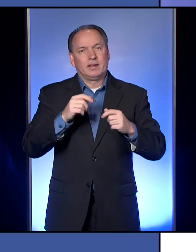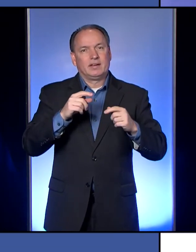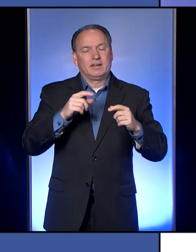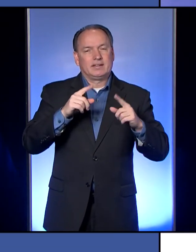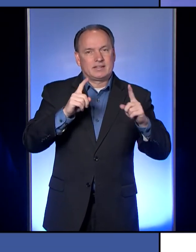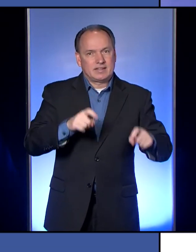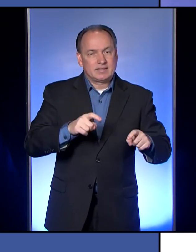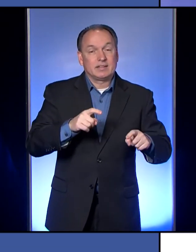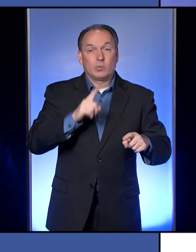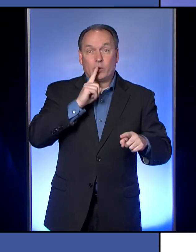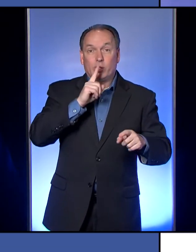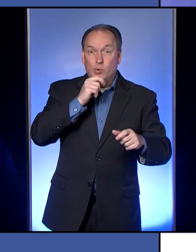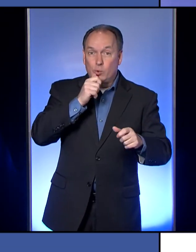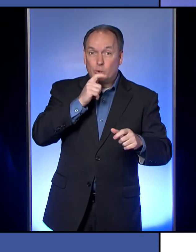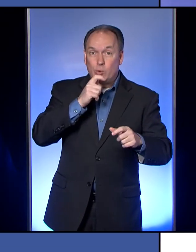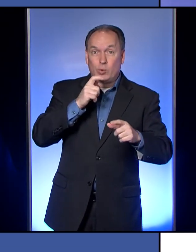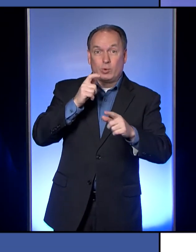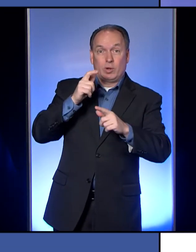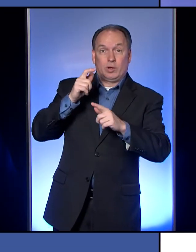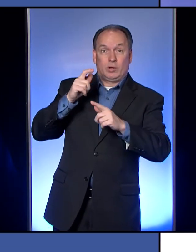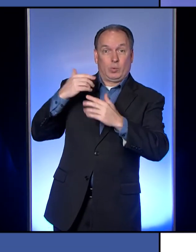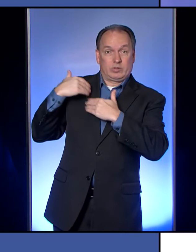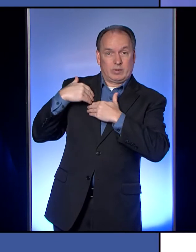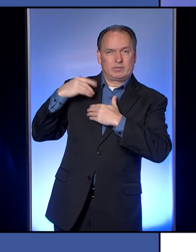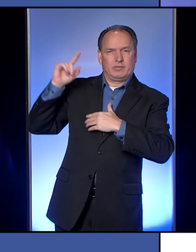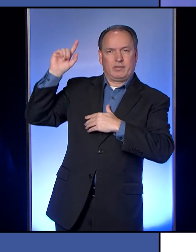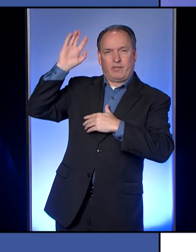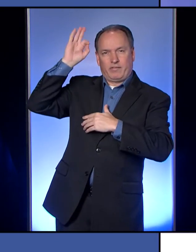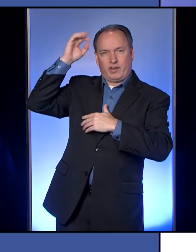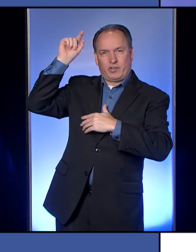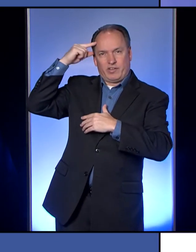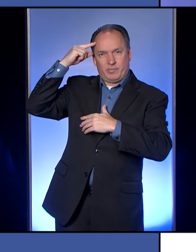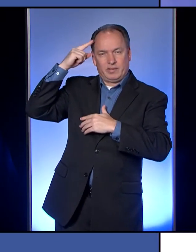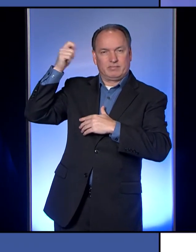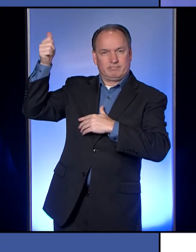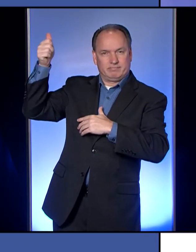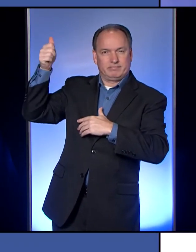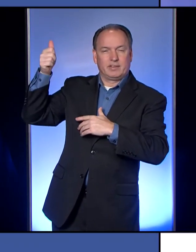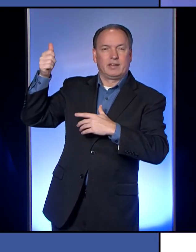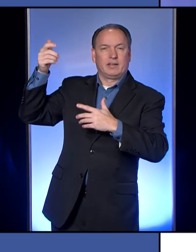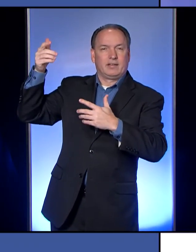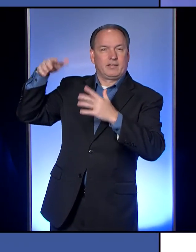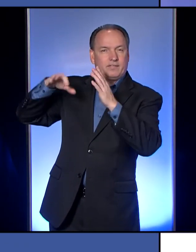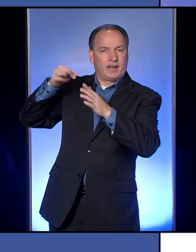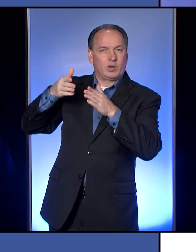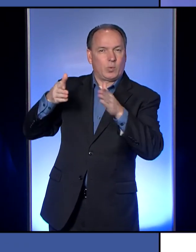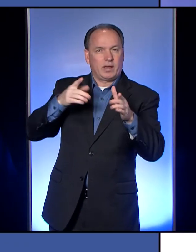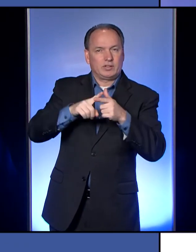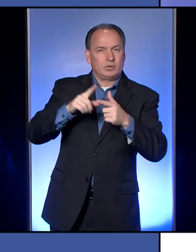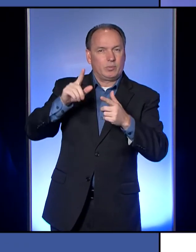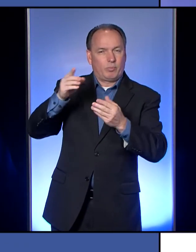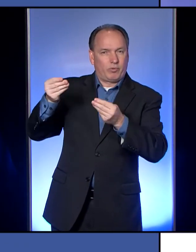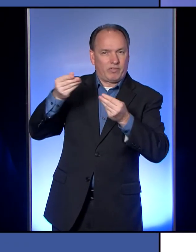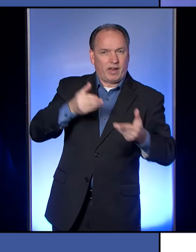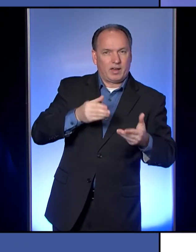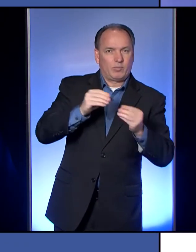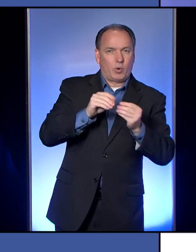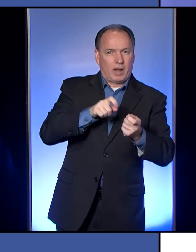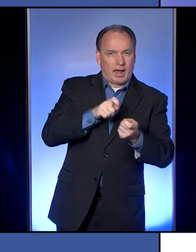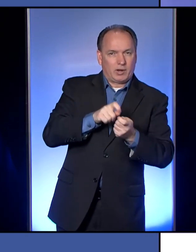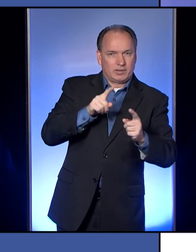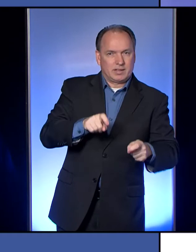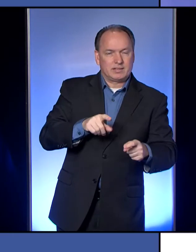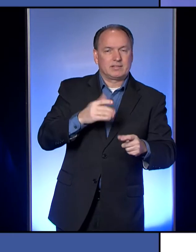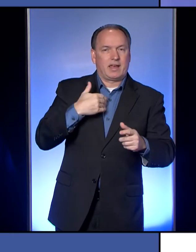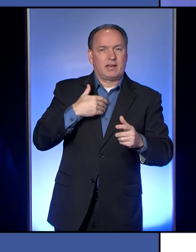that has to come through and find the way to get us more tests, more accurate tests and, uh, and just have